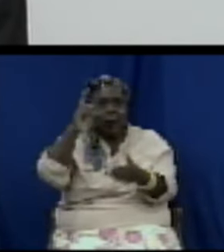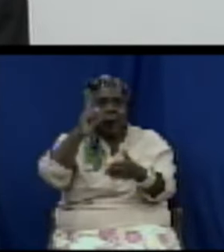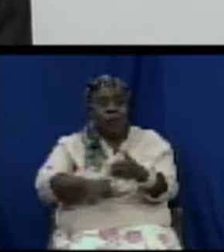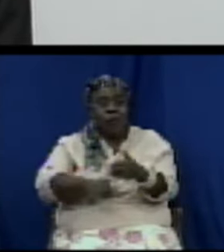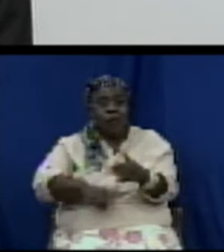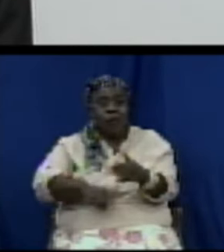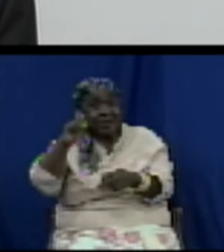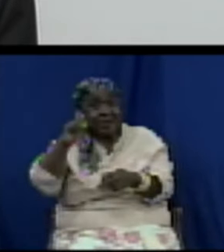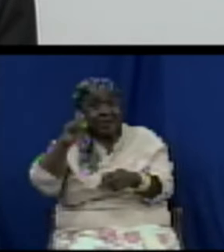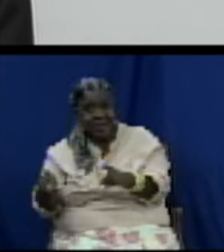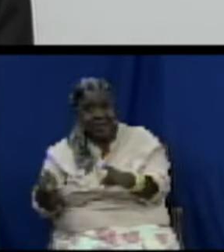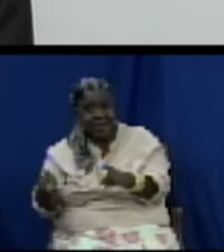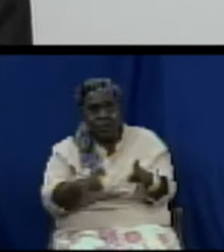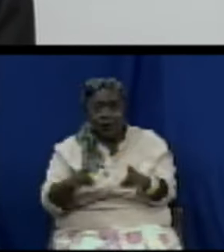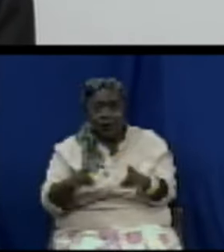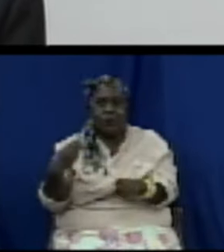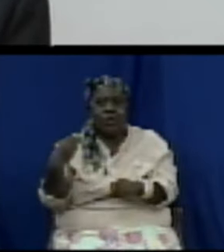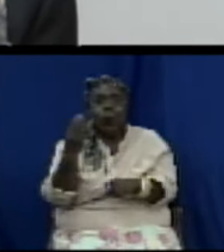to be trained